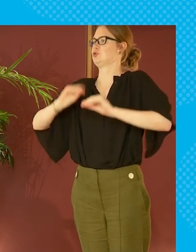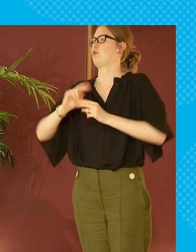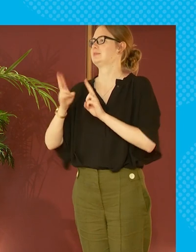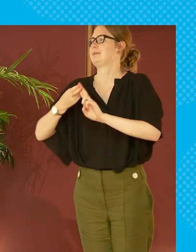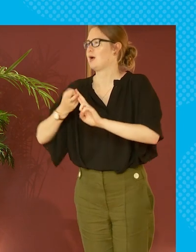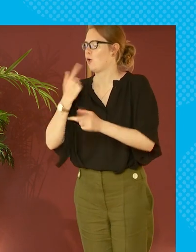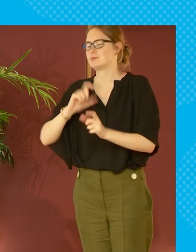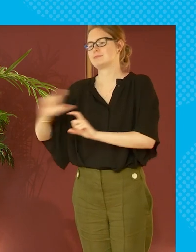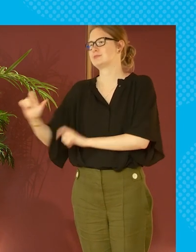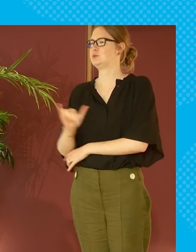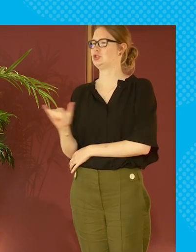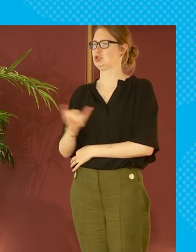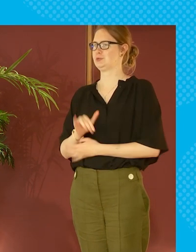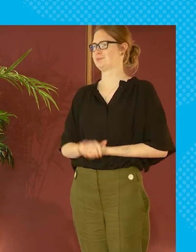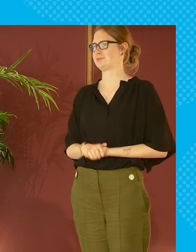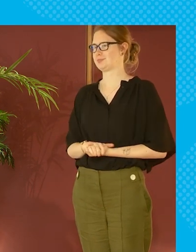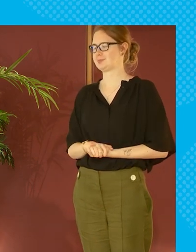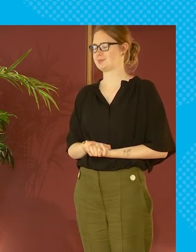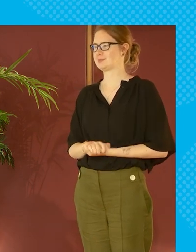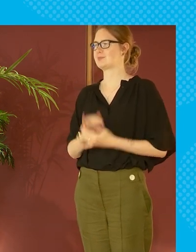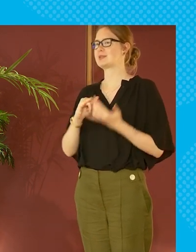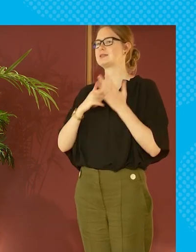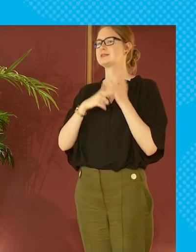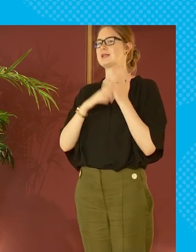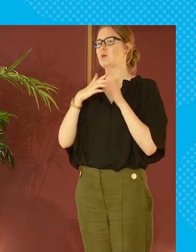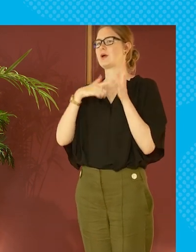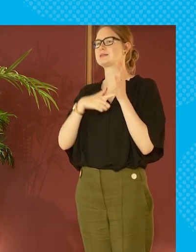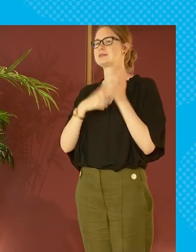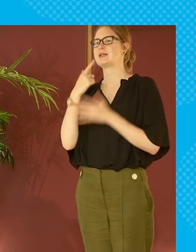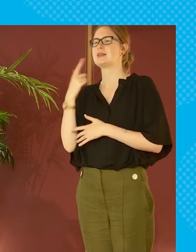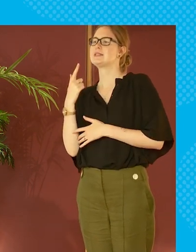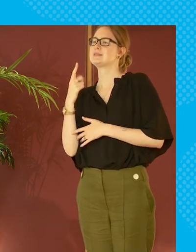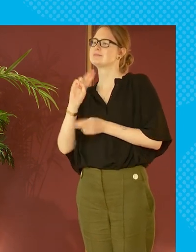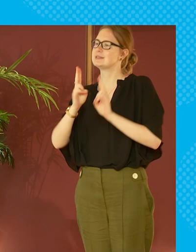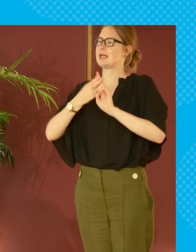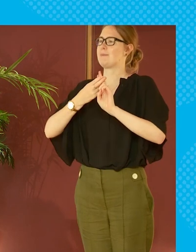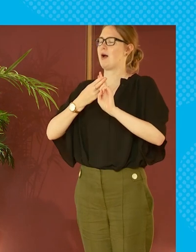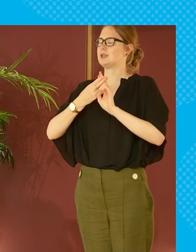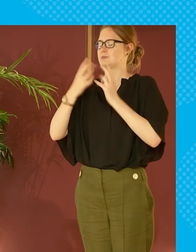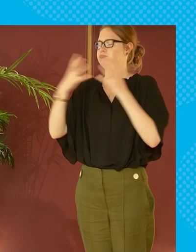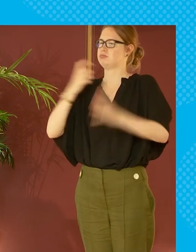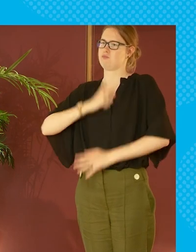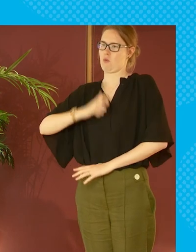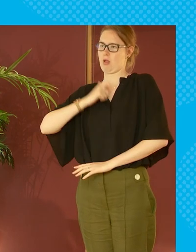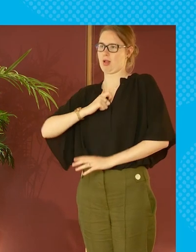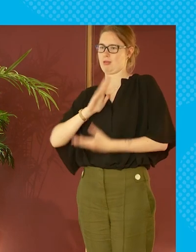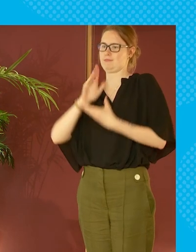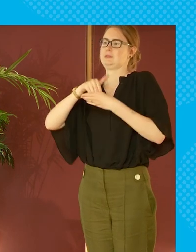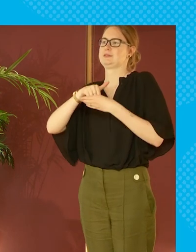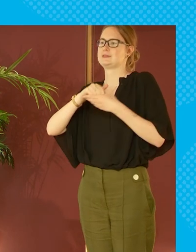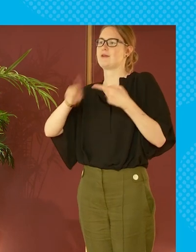tackle it um i think stigma plays an enormous role in in two ways